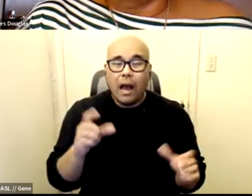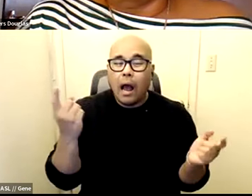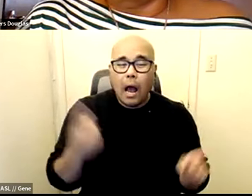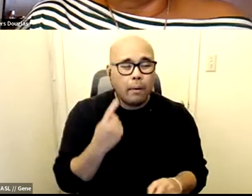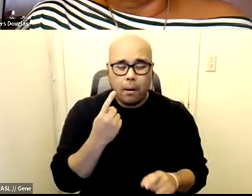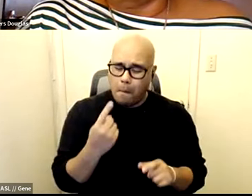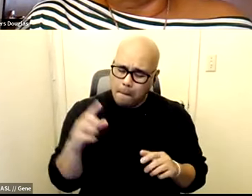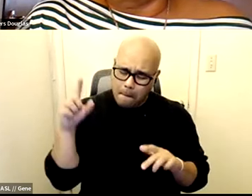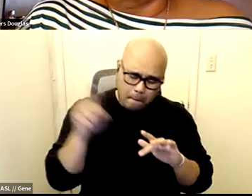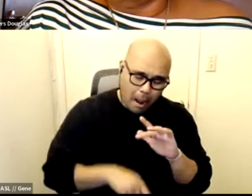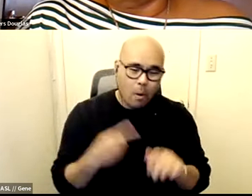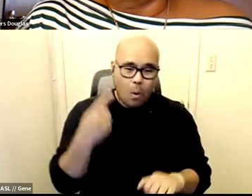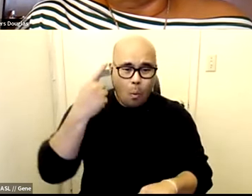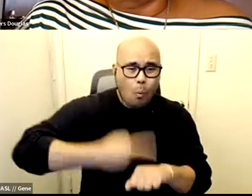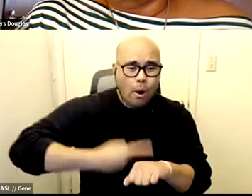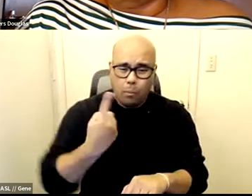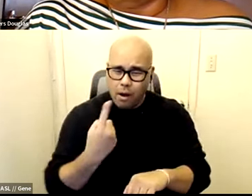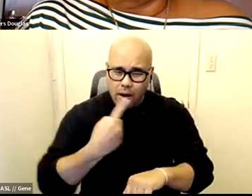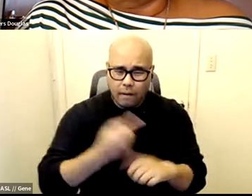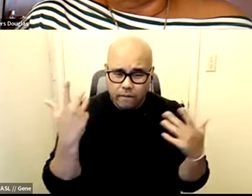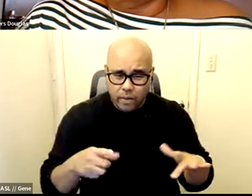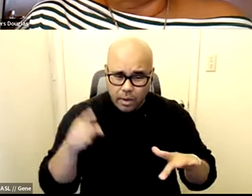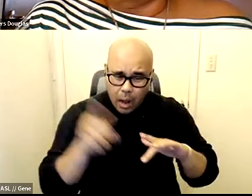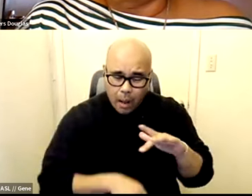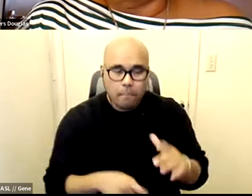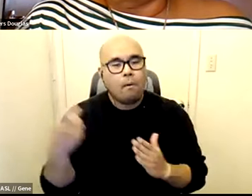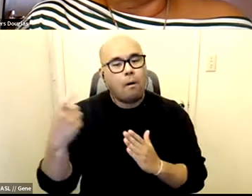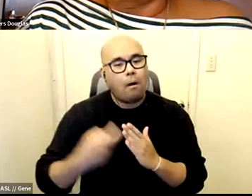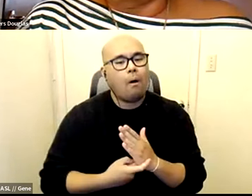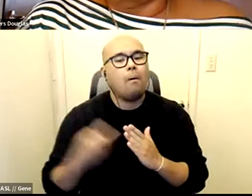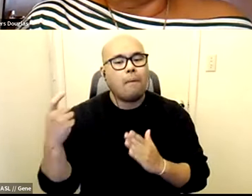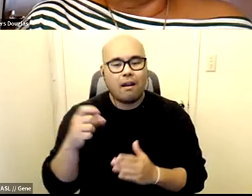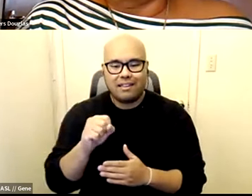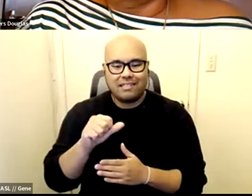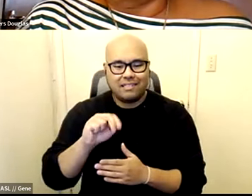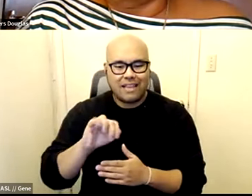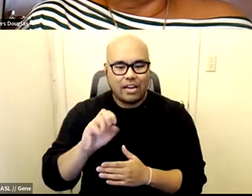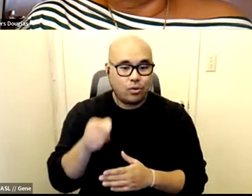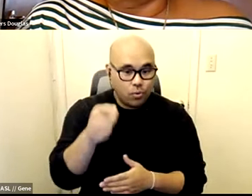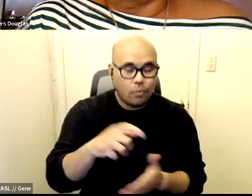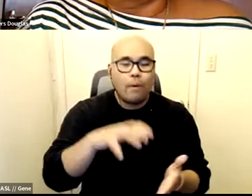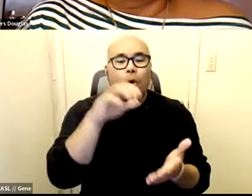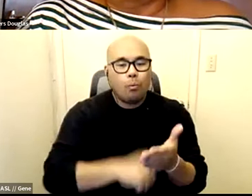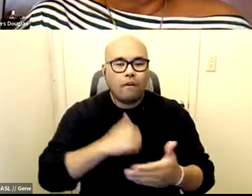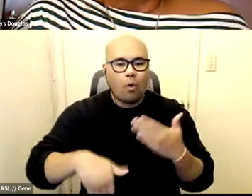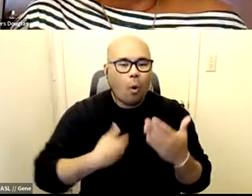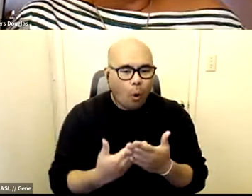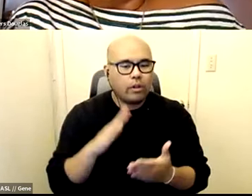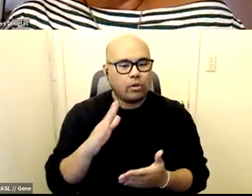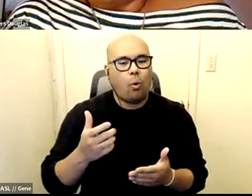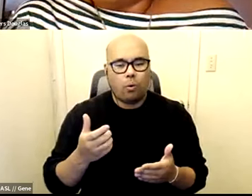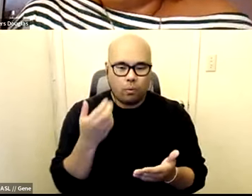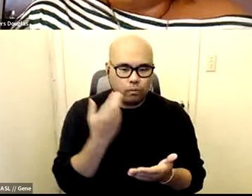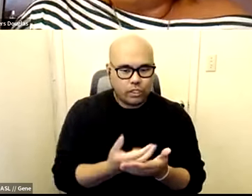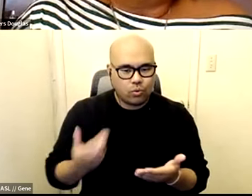one day, they can automatically sanction you and remove your resources. And